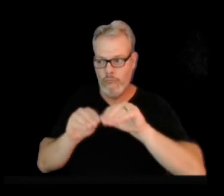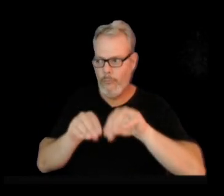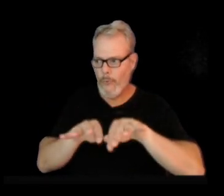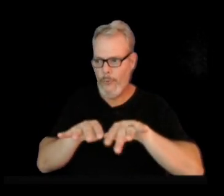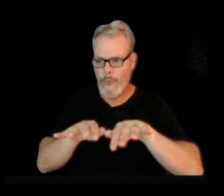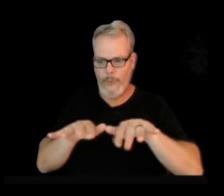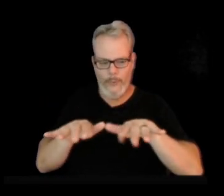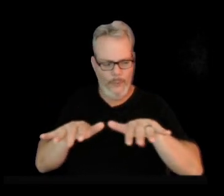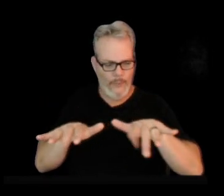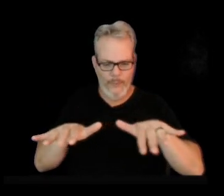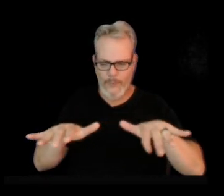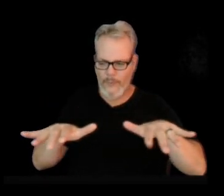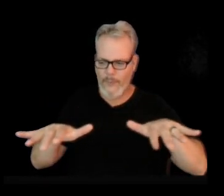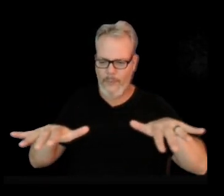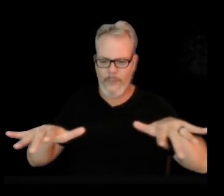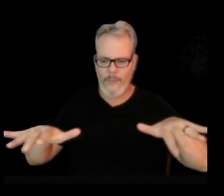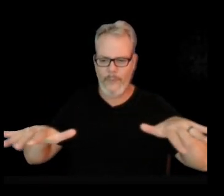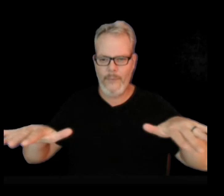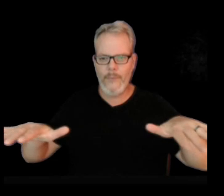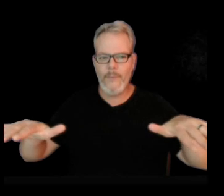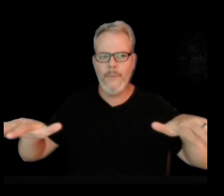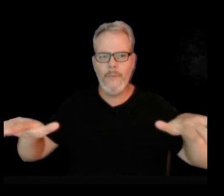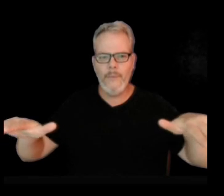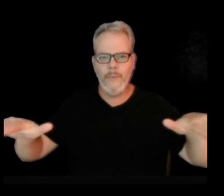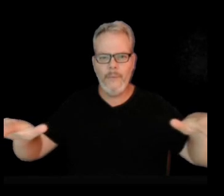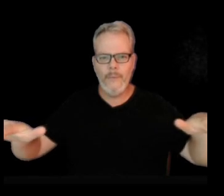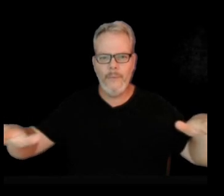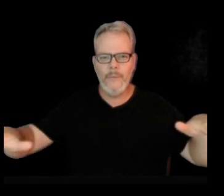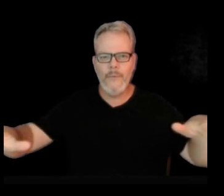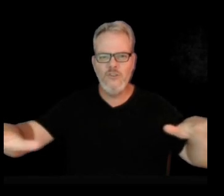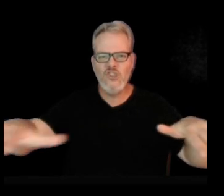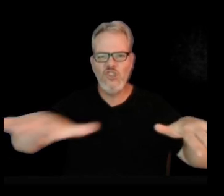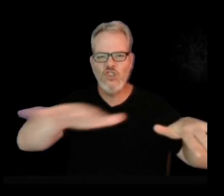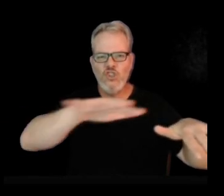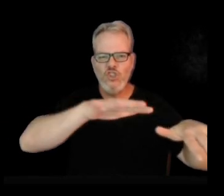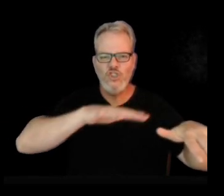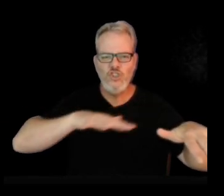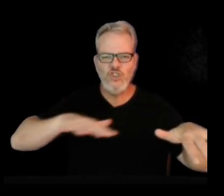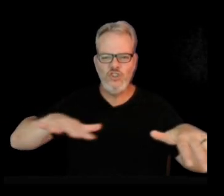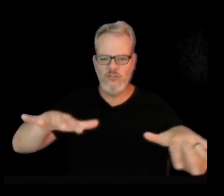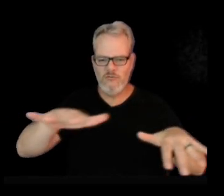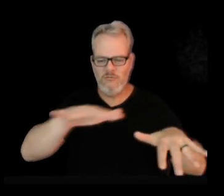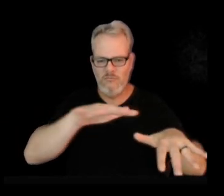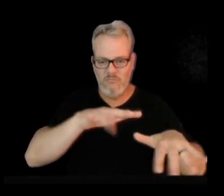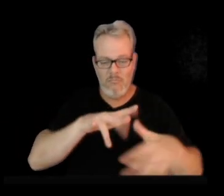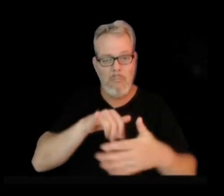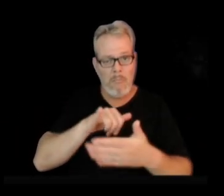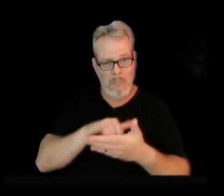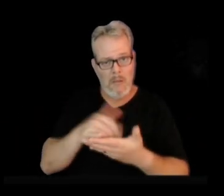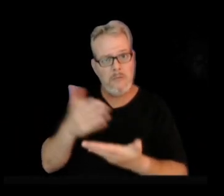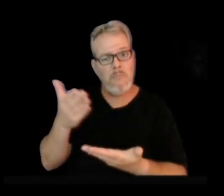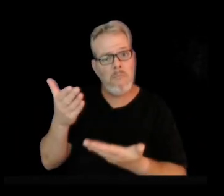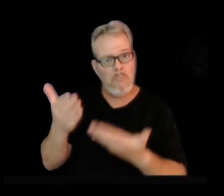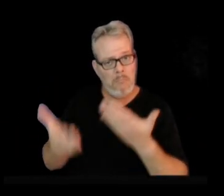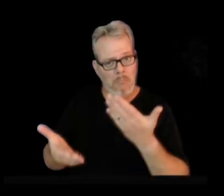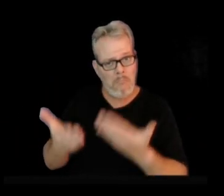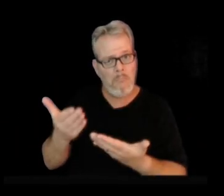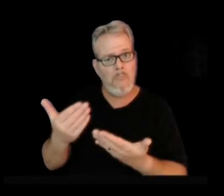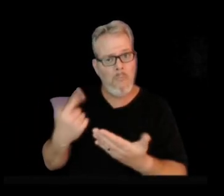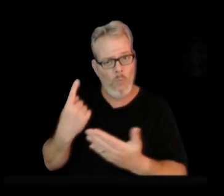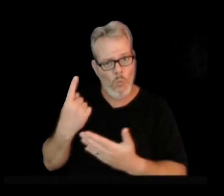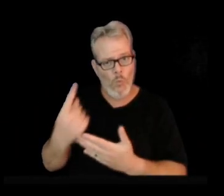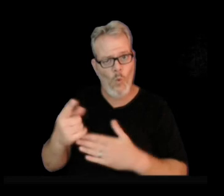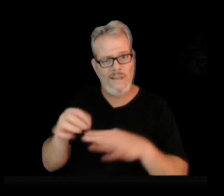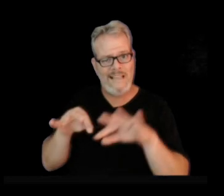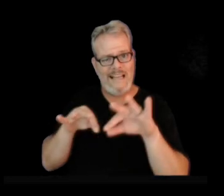spread out more along the opening that it's encountered. And that would be one possible explanation for seeing earthquakes at either